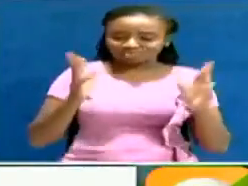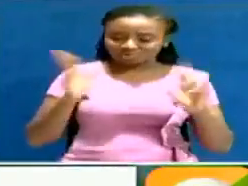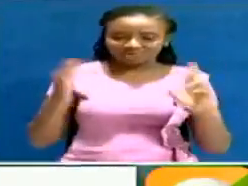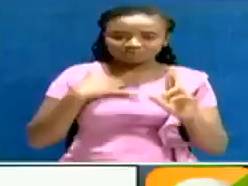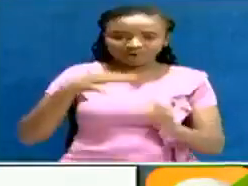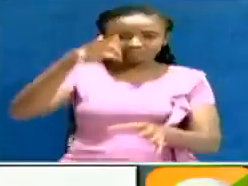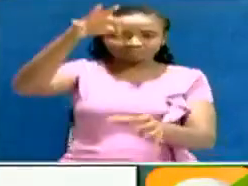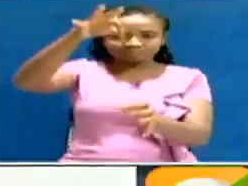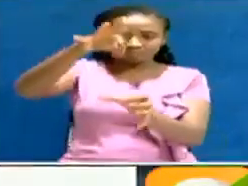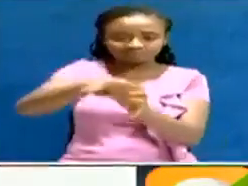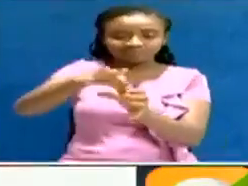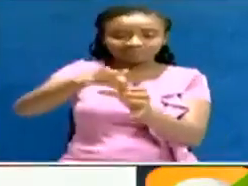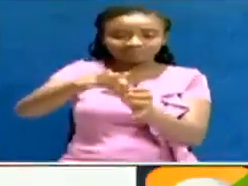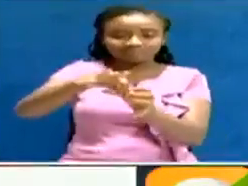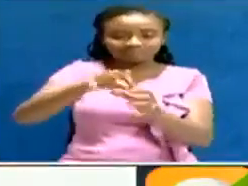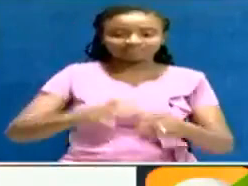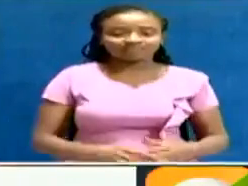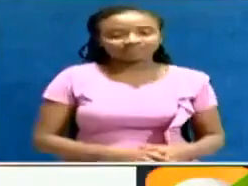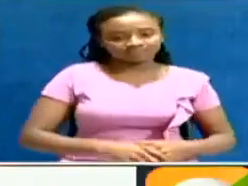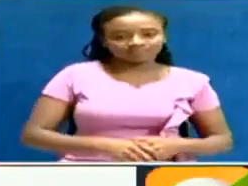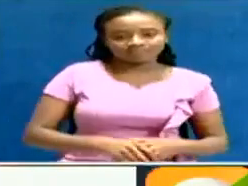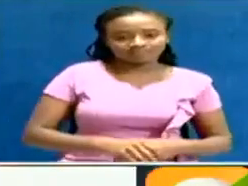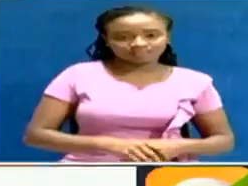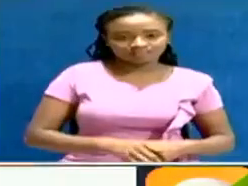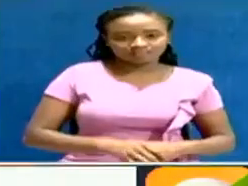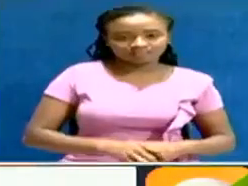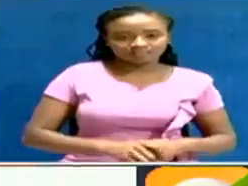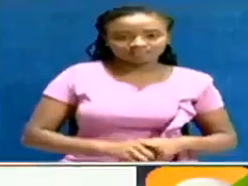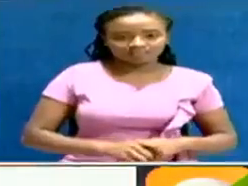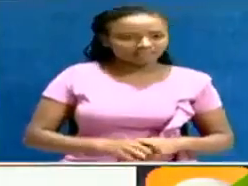to cast their vote before proceeding to attend to their daily obligations.